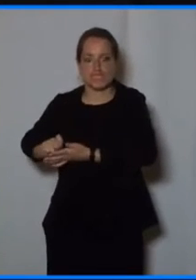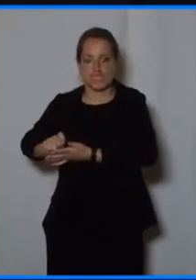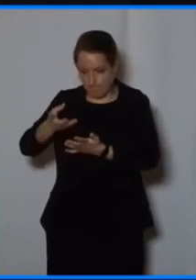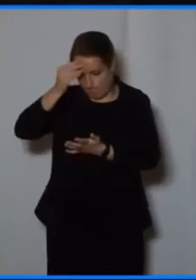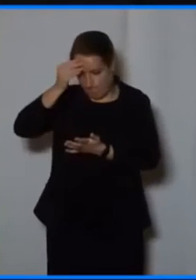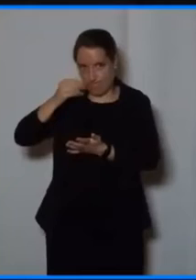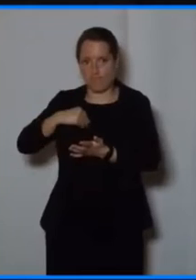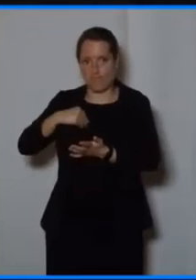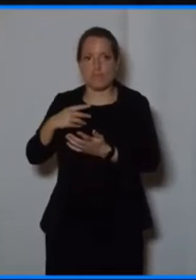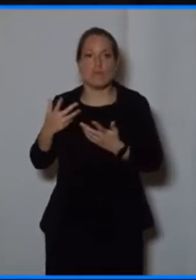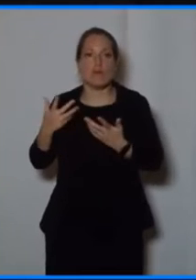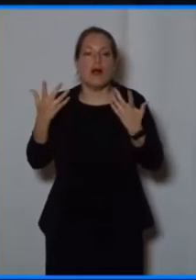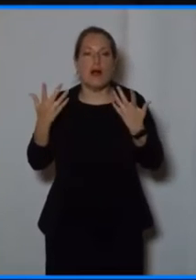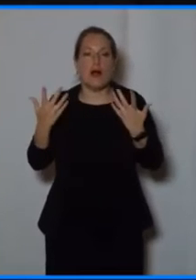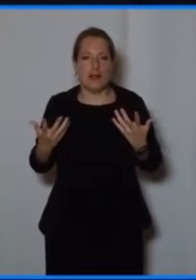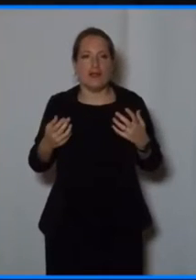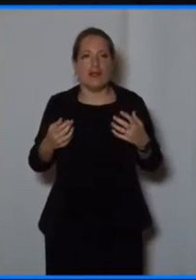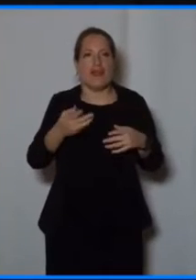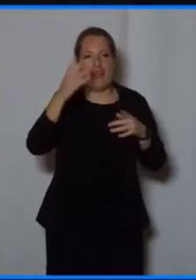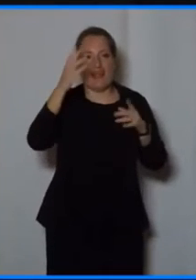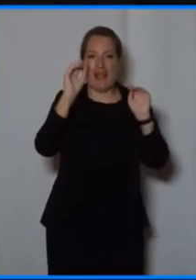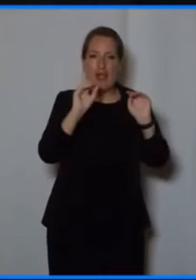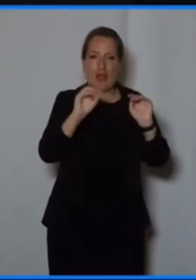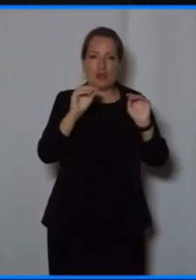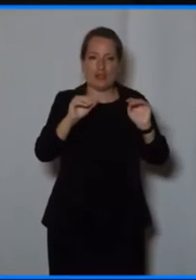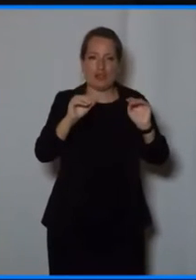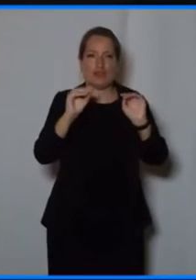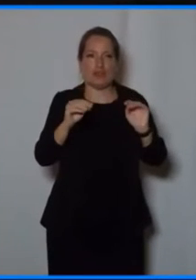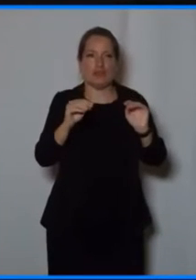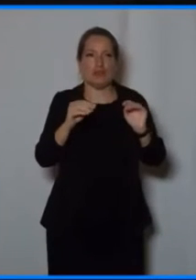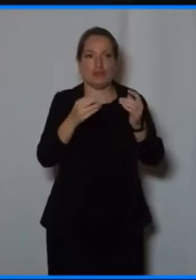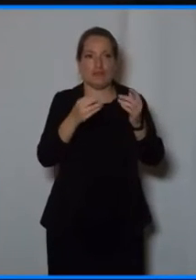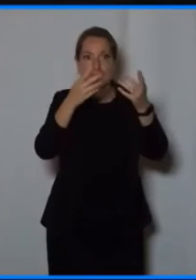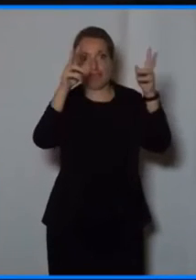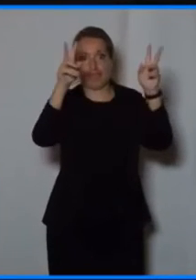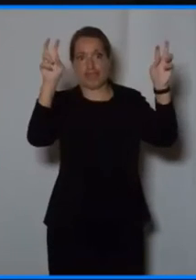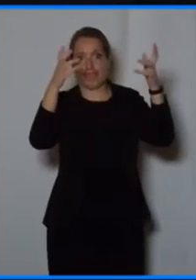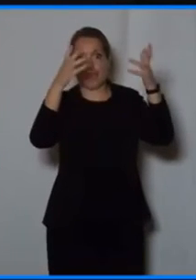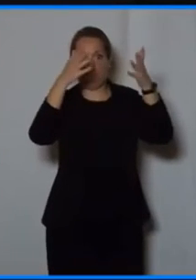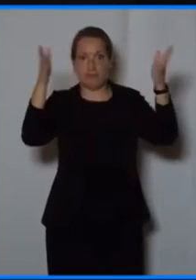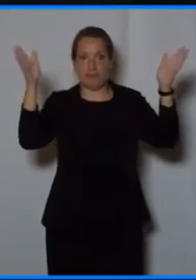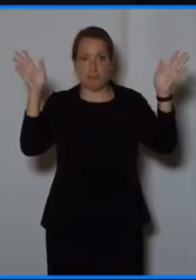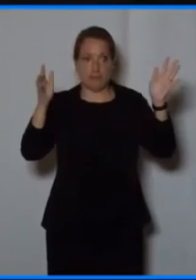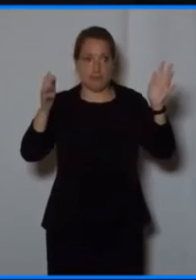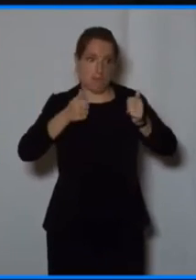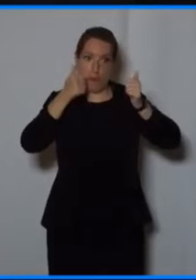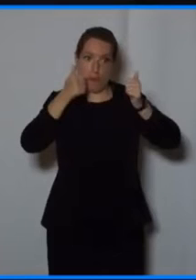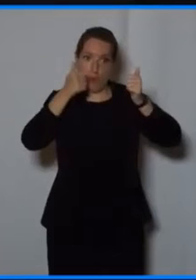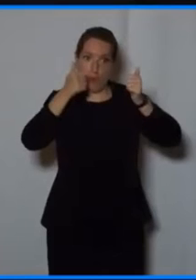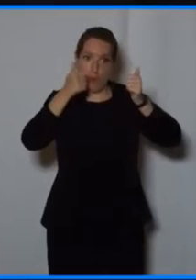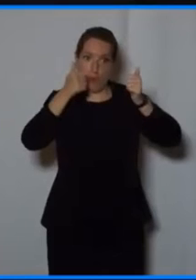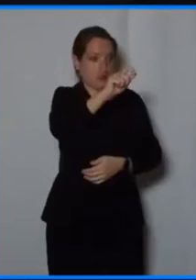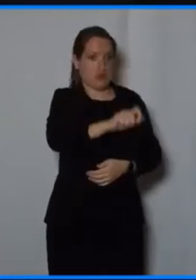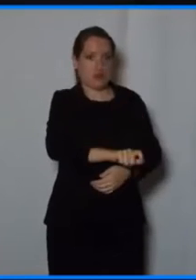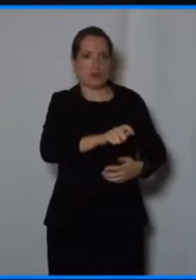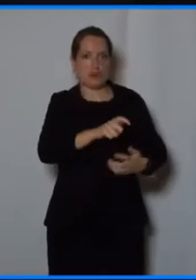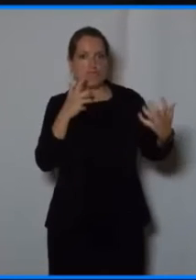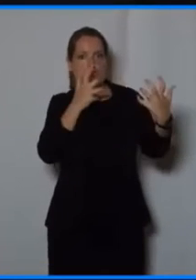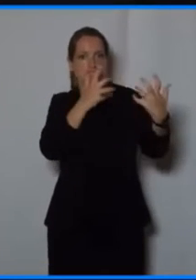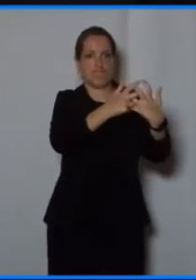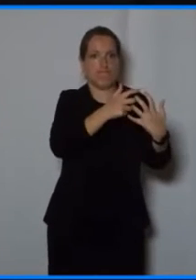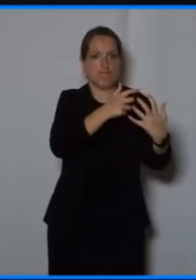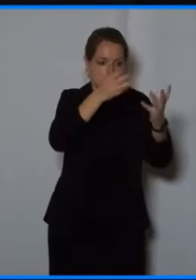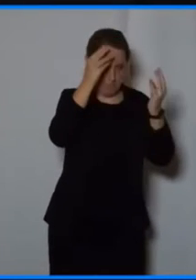education, they are still very much monolithic, you know. We, we teach all our students in the, in the same way. Well, actually,